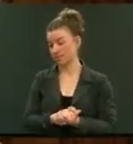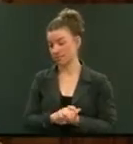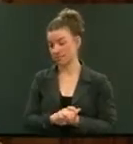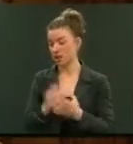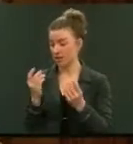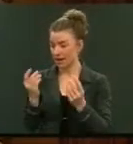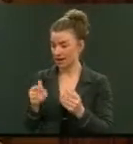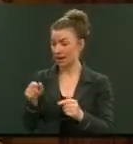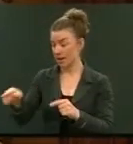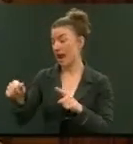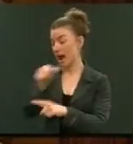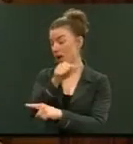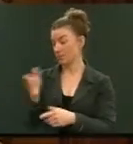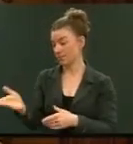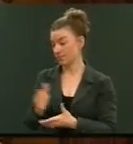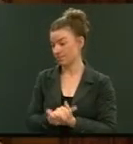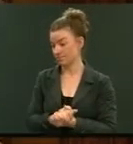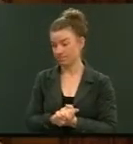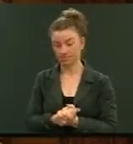The member will leave the chamber.